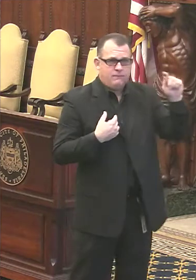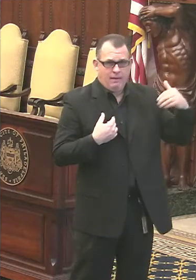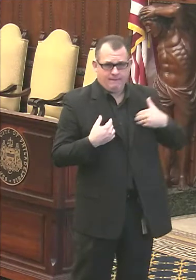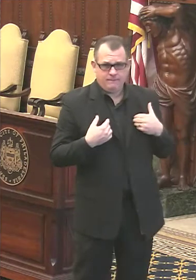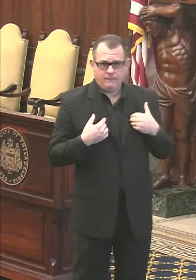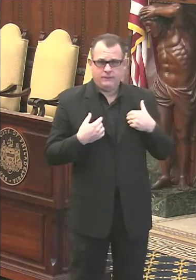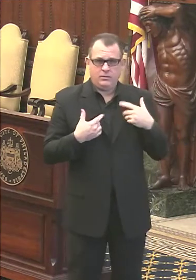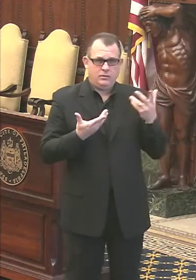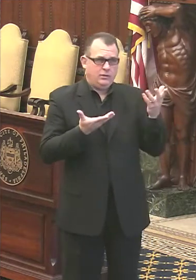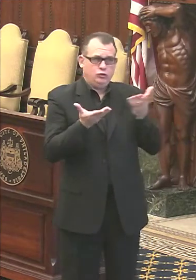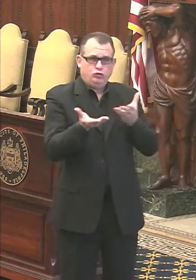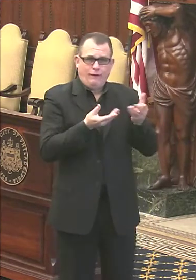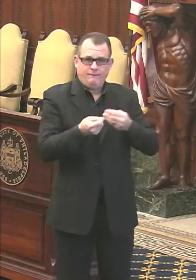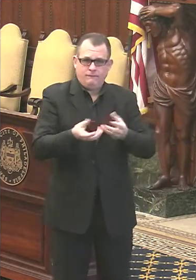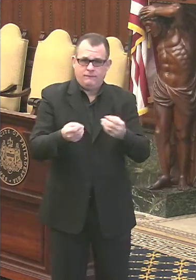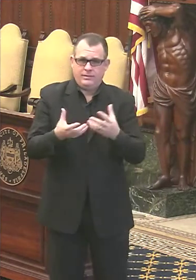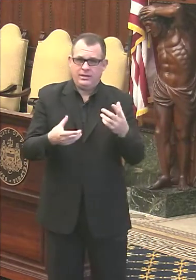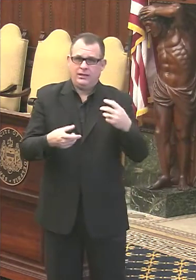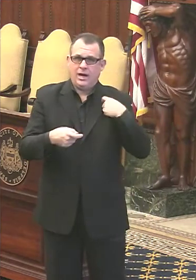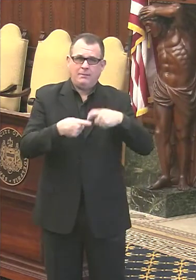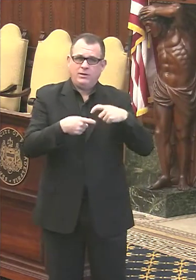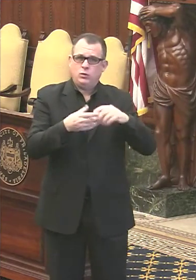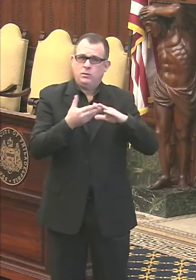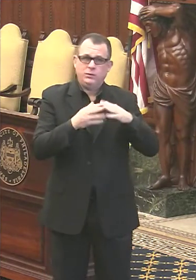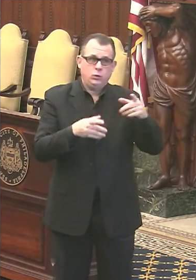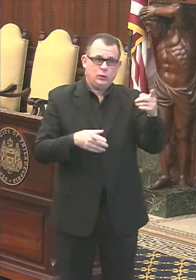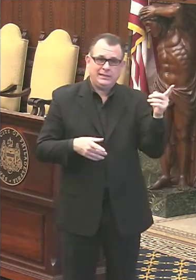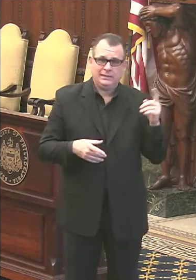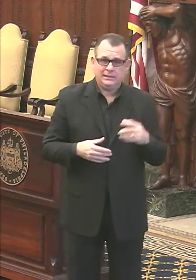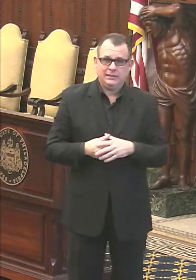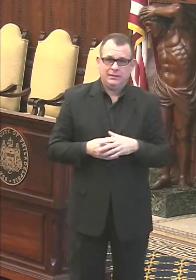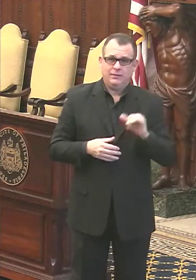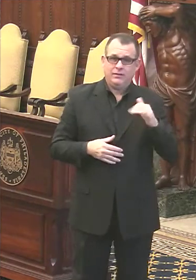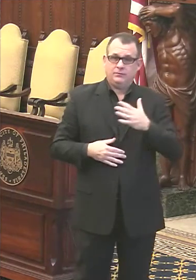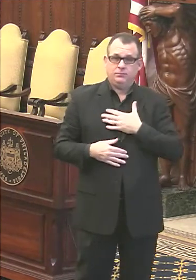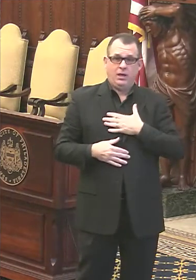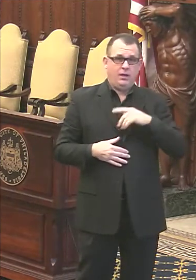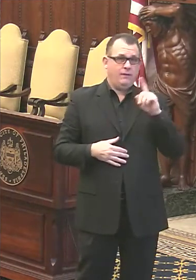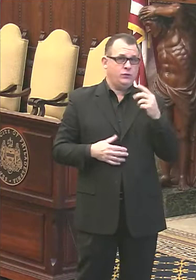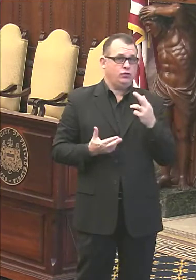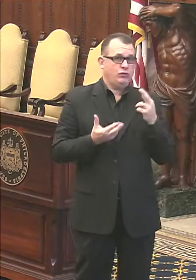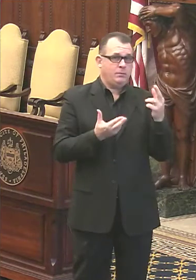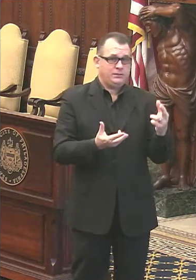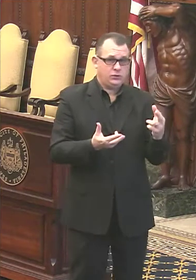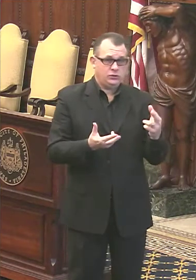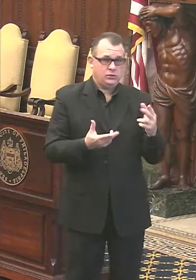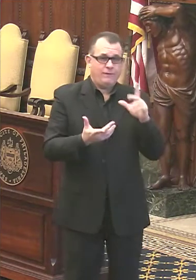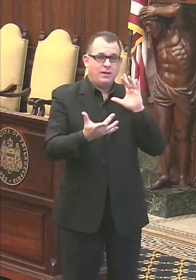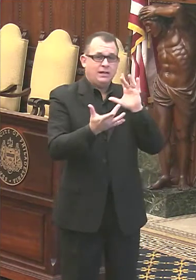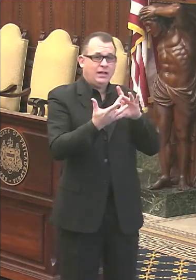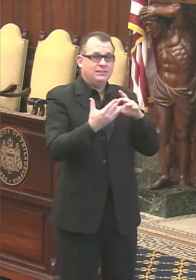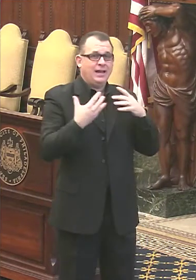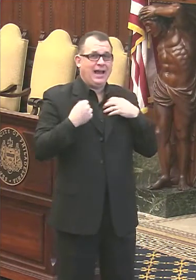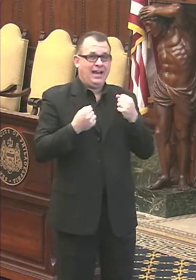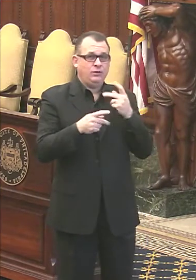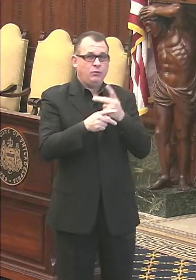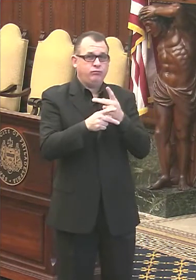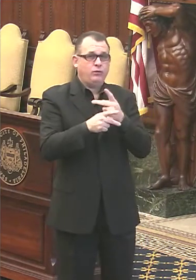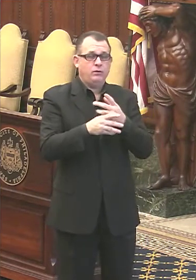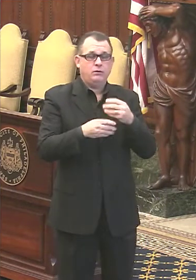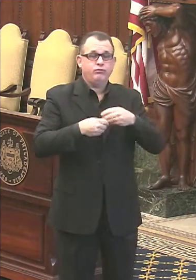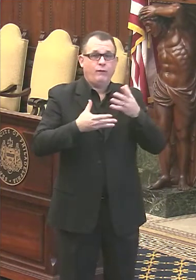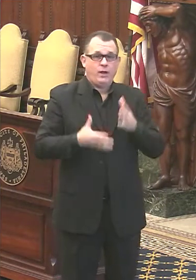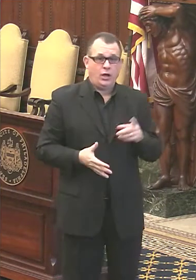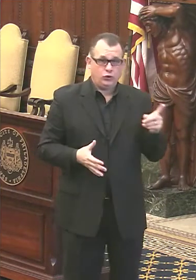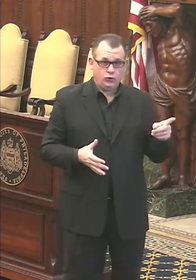the Latinx community. So, uh, that would be my first recommendation is to contact their healthcare provider and see if they have the